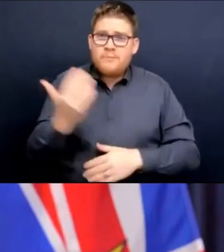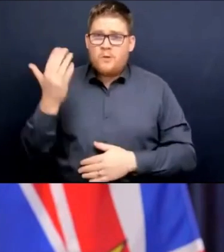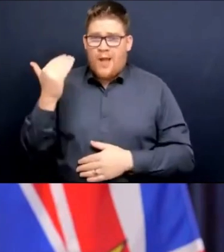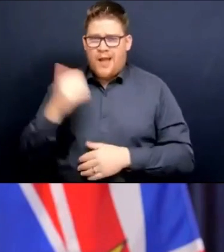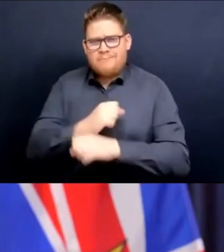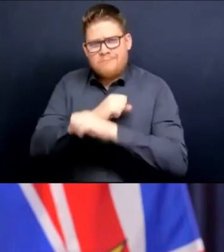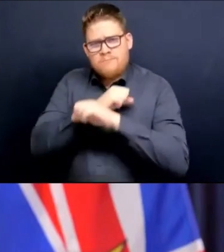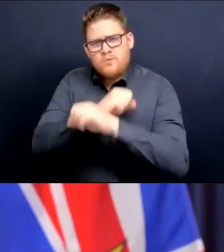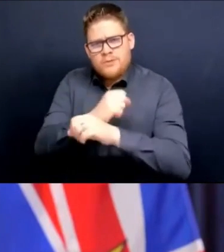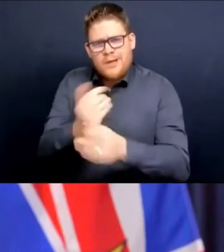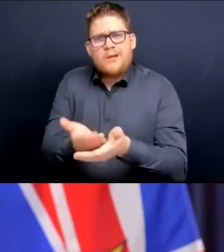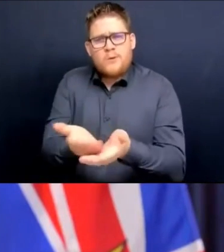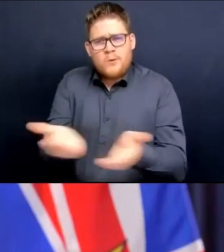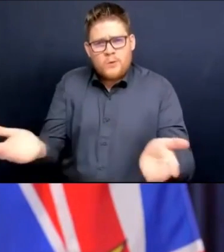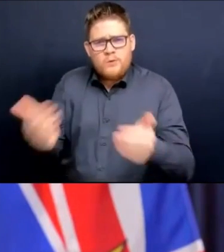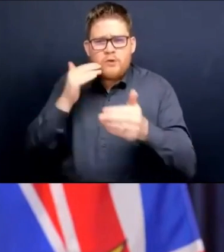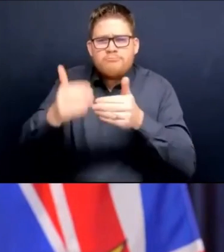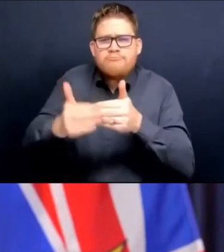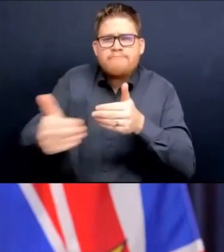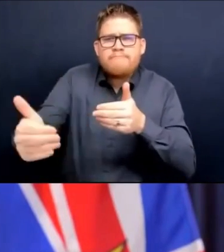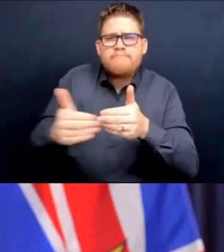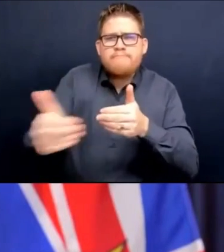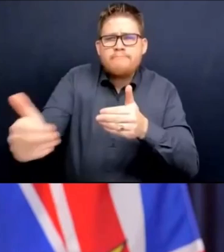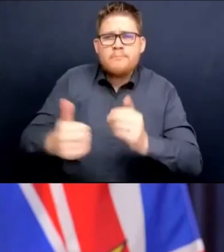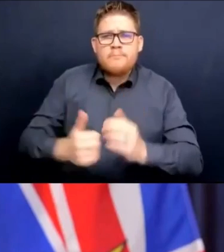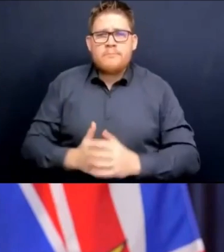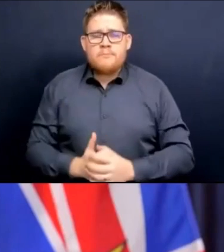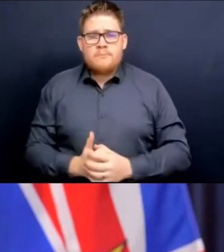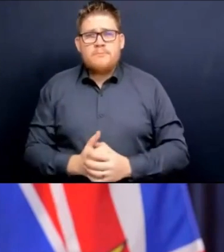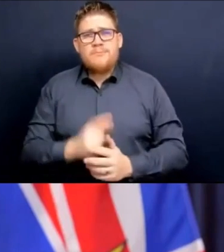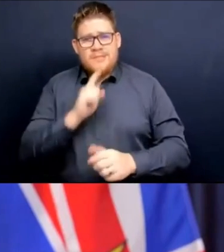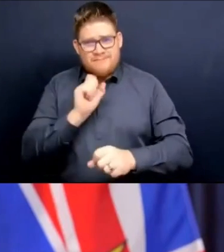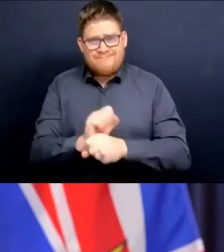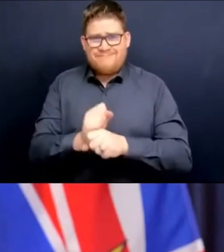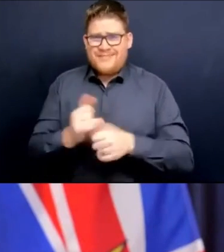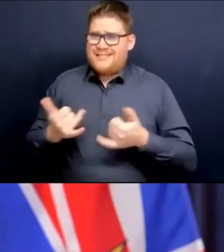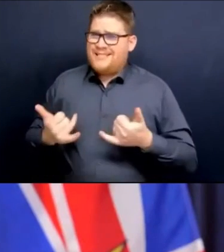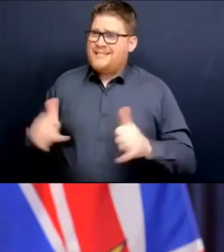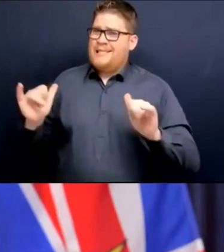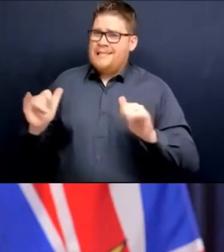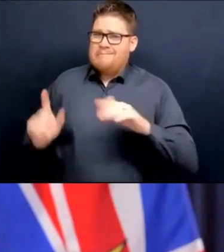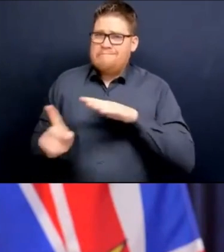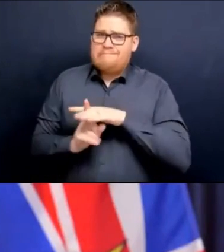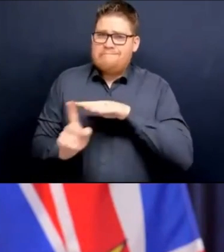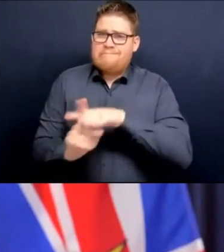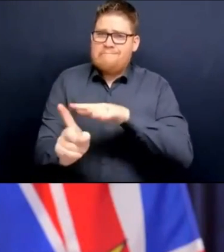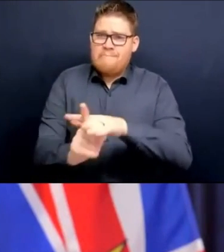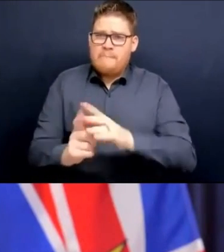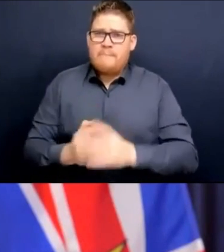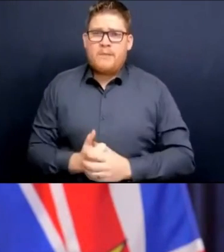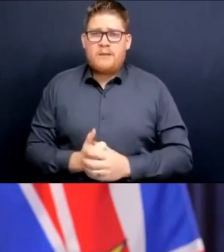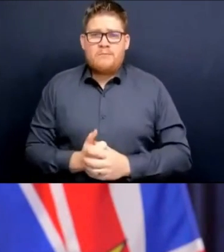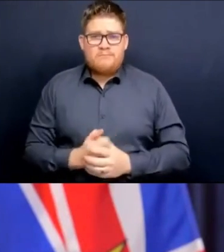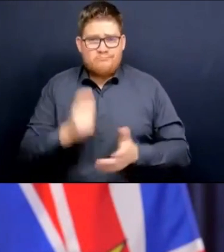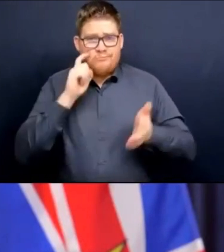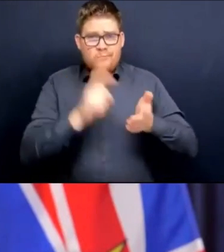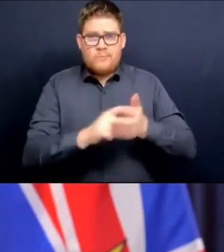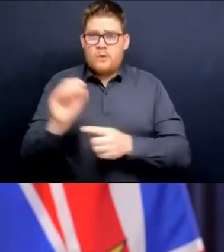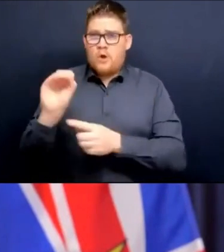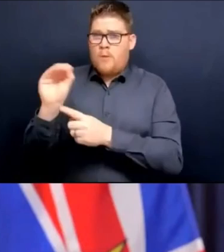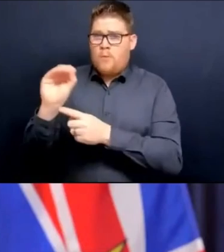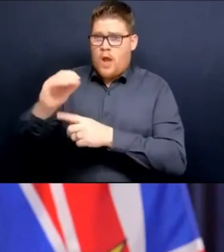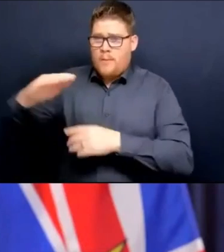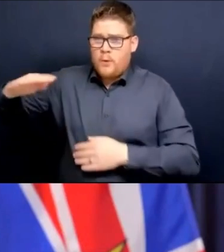And that remains the case today. And we've managed through this latest wave of the pandemic again by following public health orders and